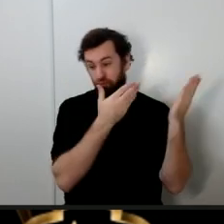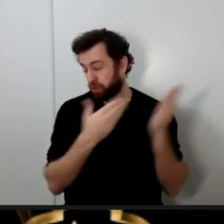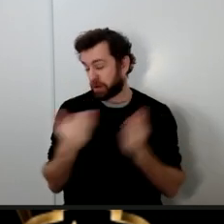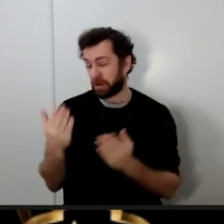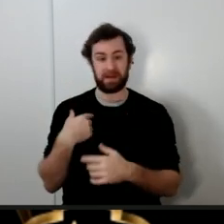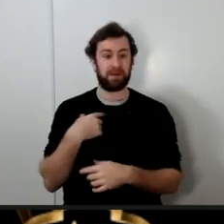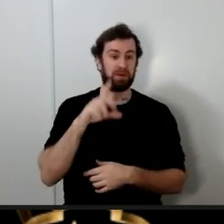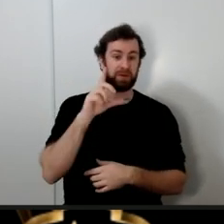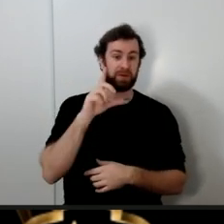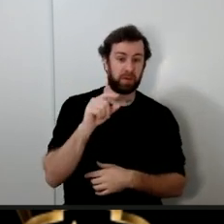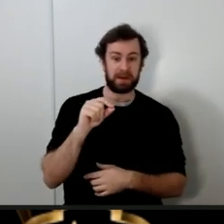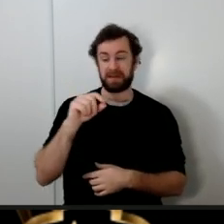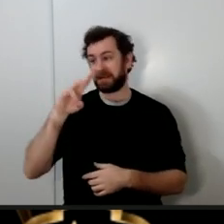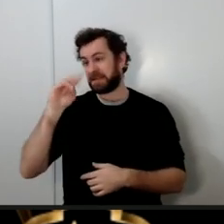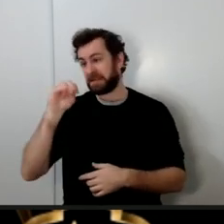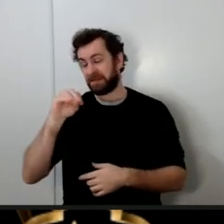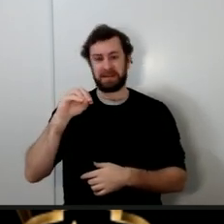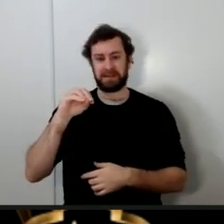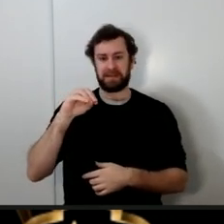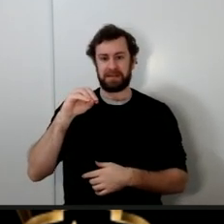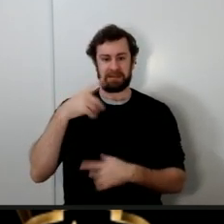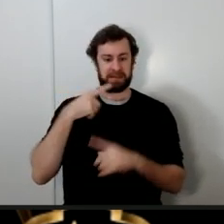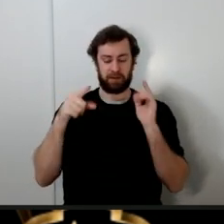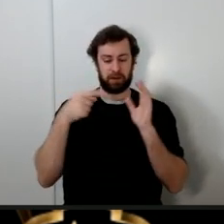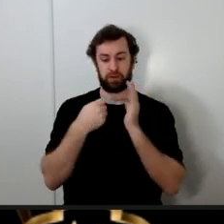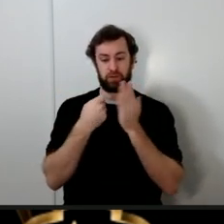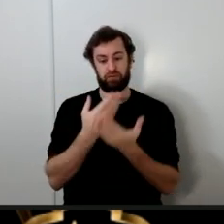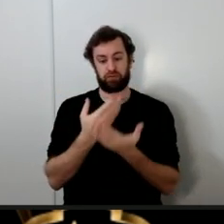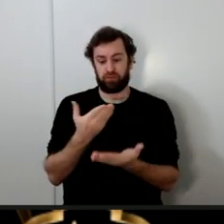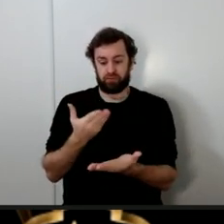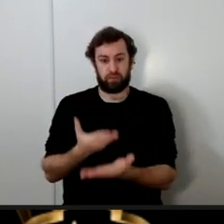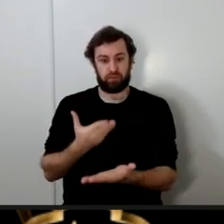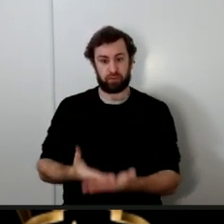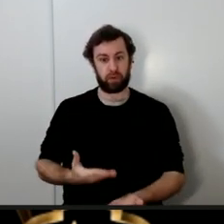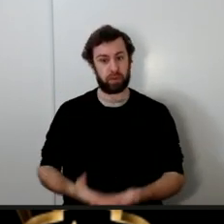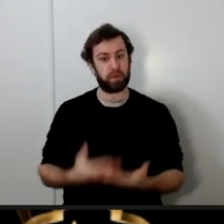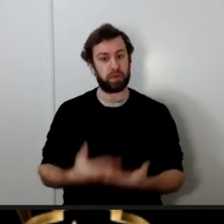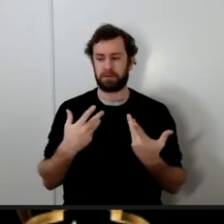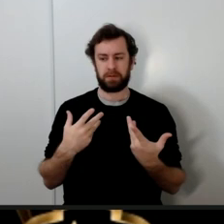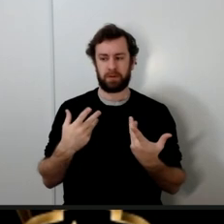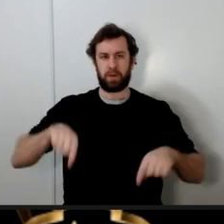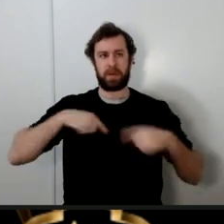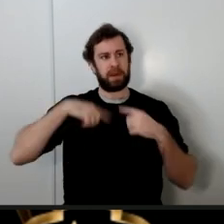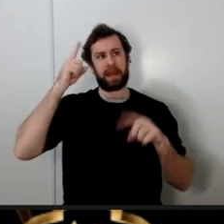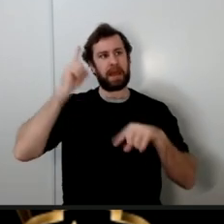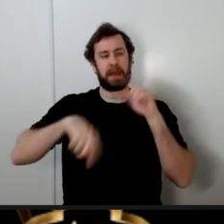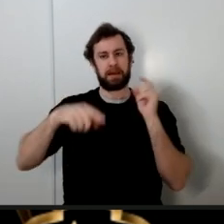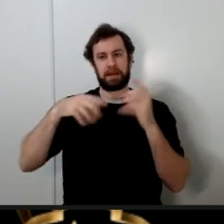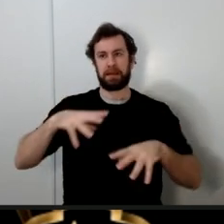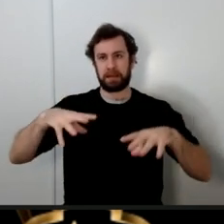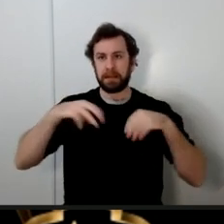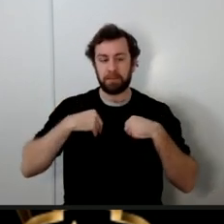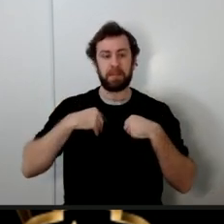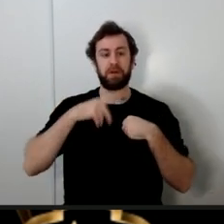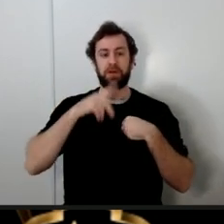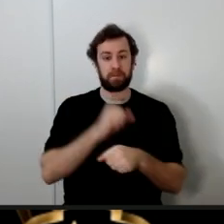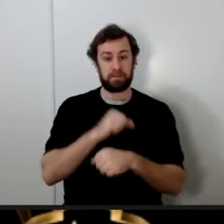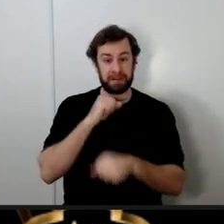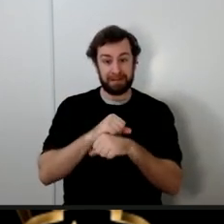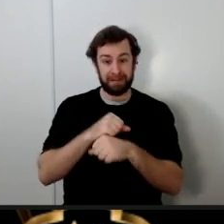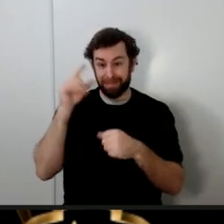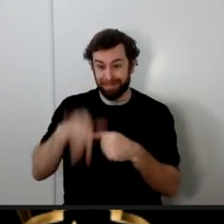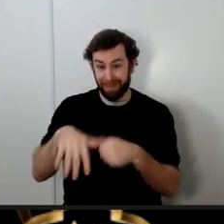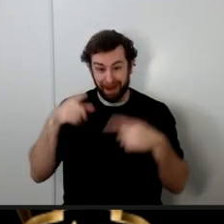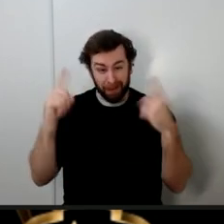60 70 sources we simply cannot fathom and accept that such thing could